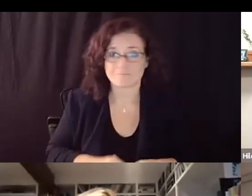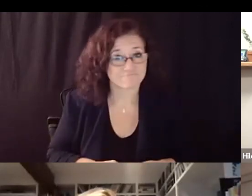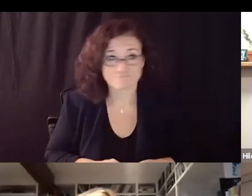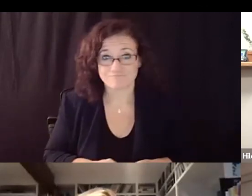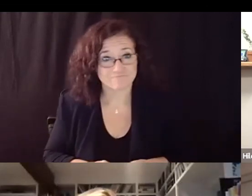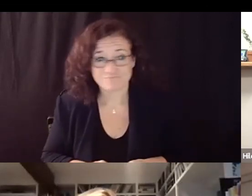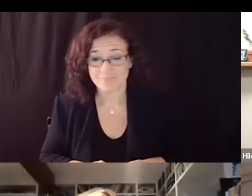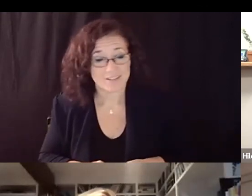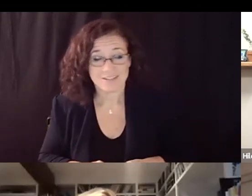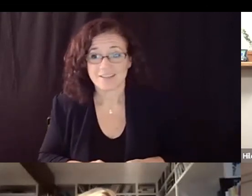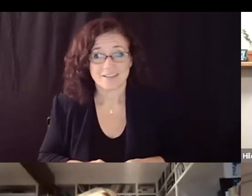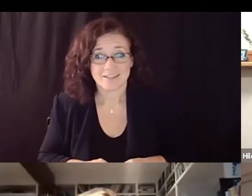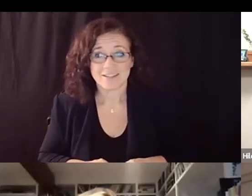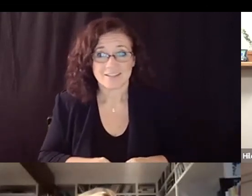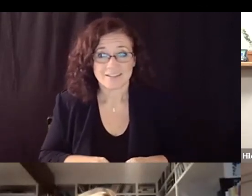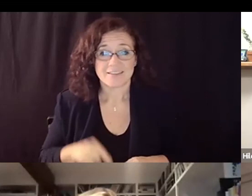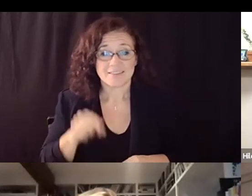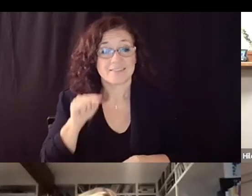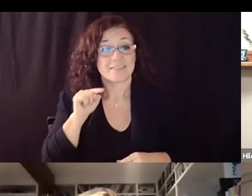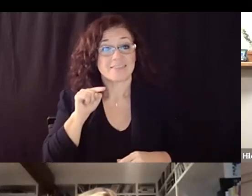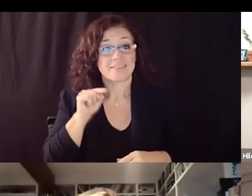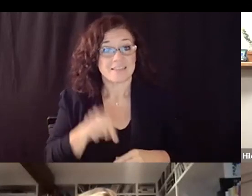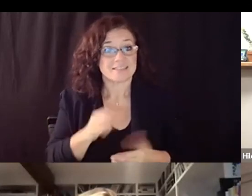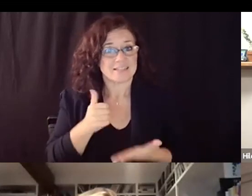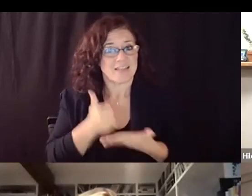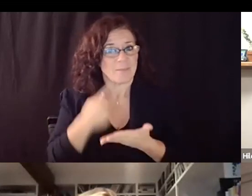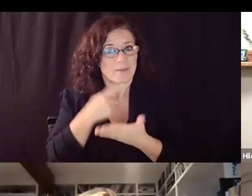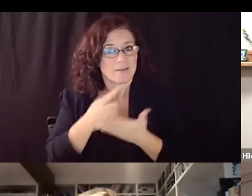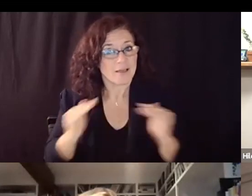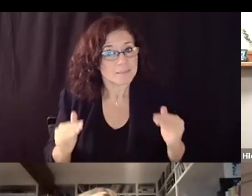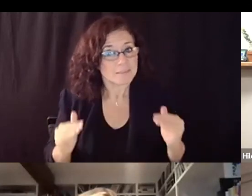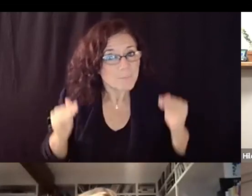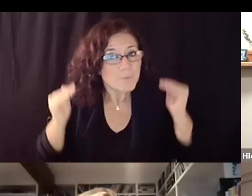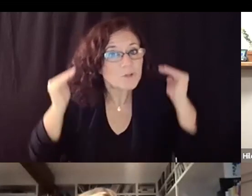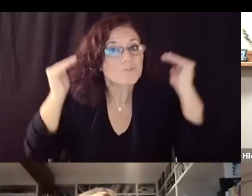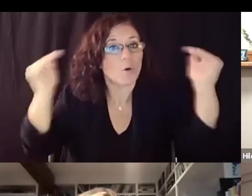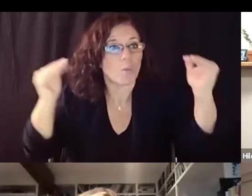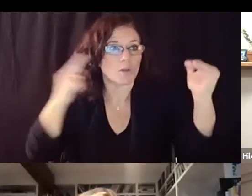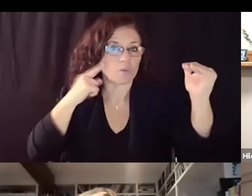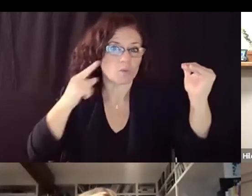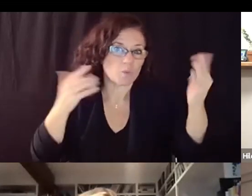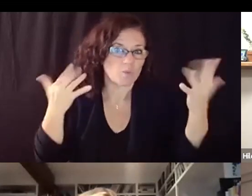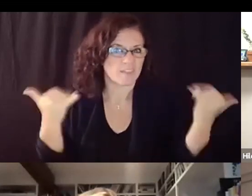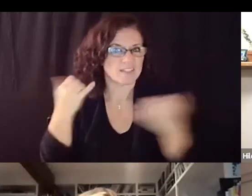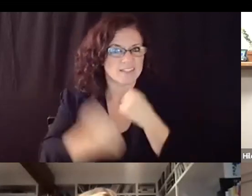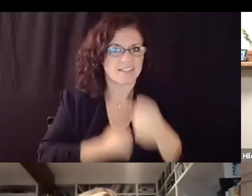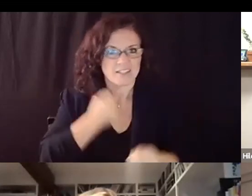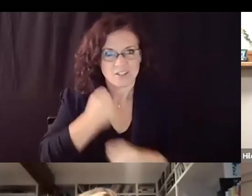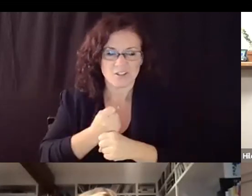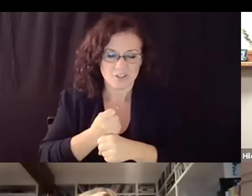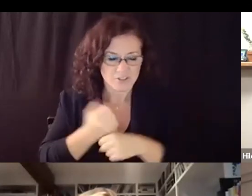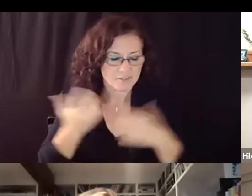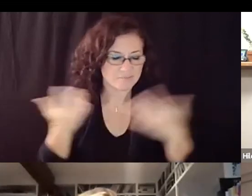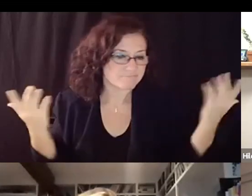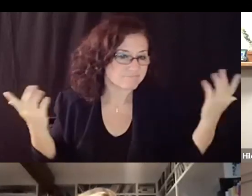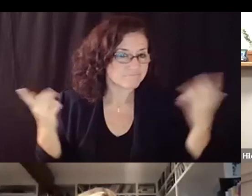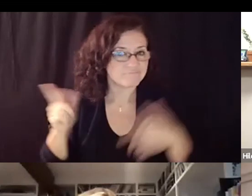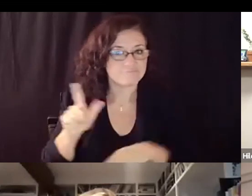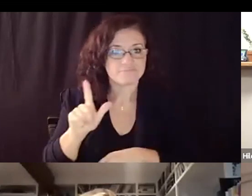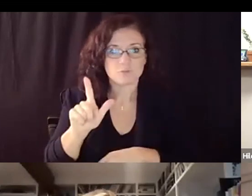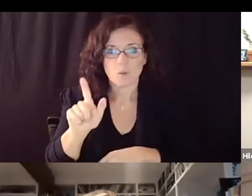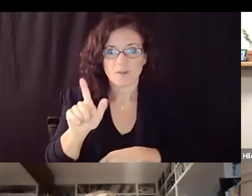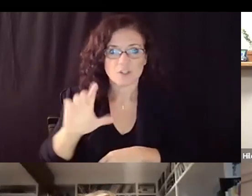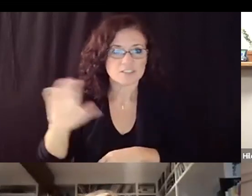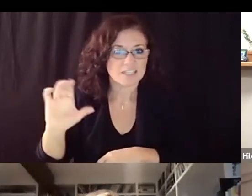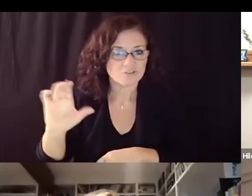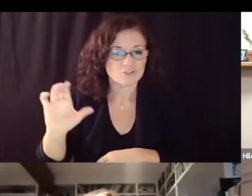it's really uh pushing us forward to the 21st century uh learning and 21st century learners that we serve so i